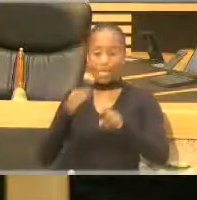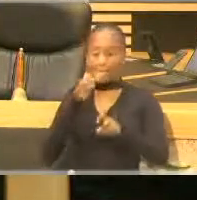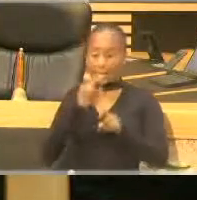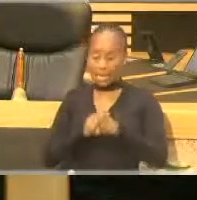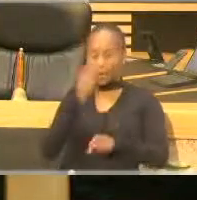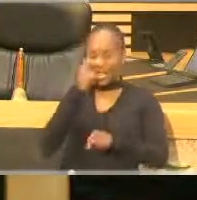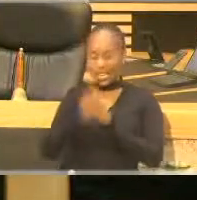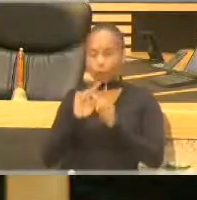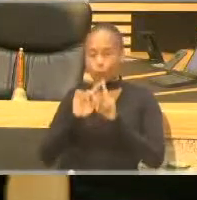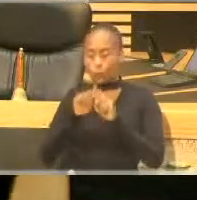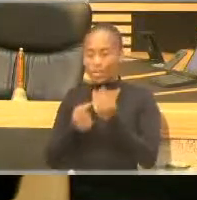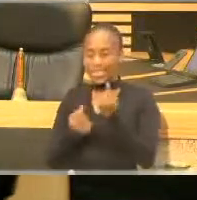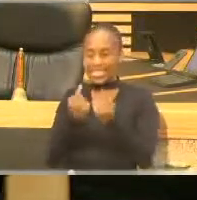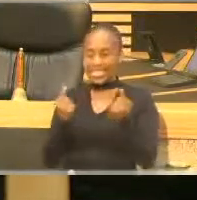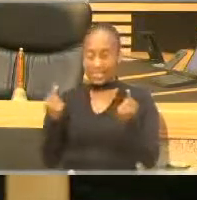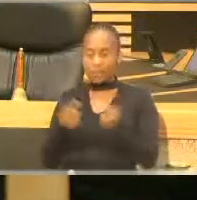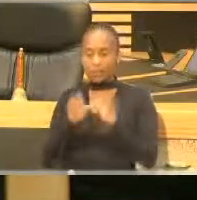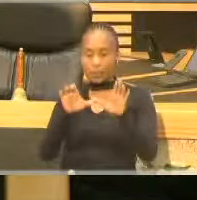each and every sector here.